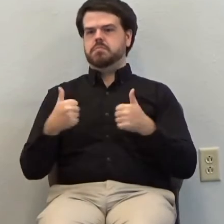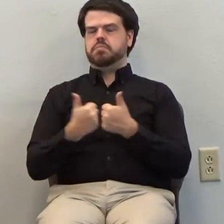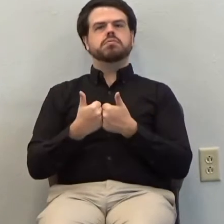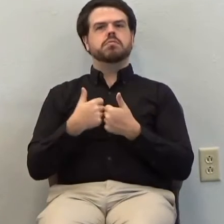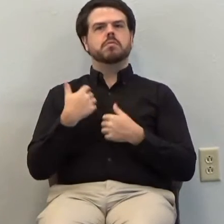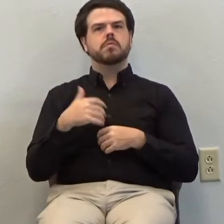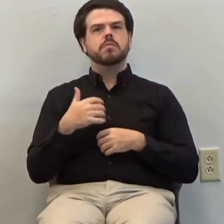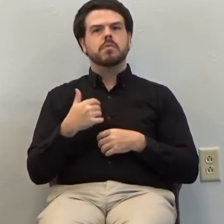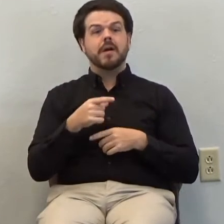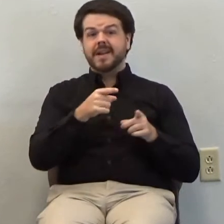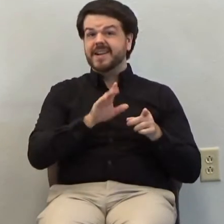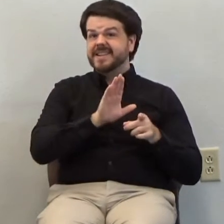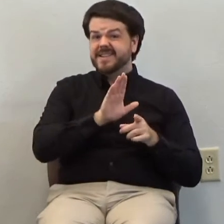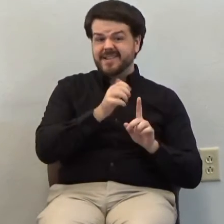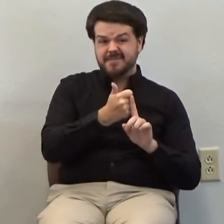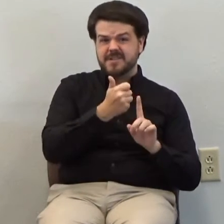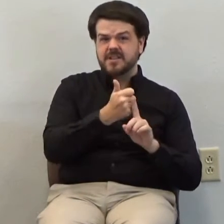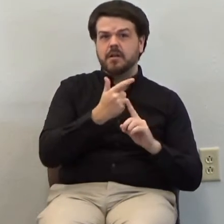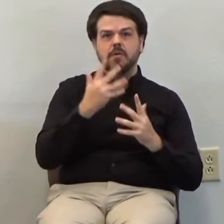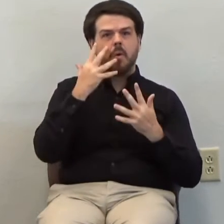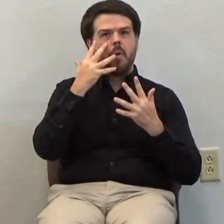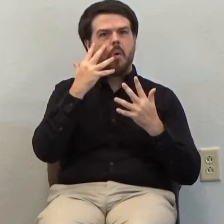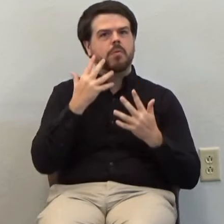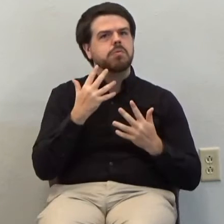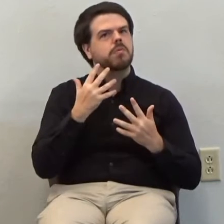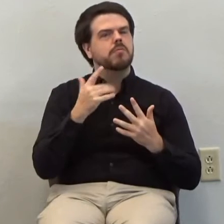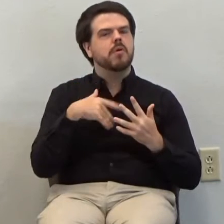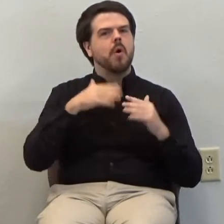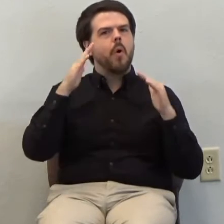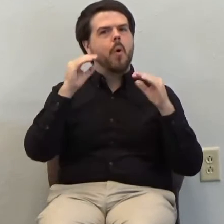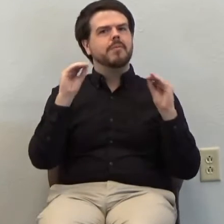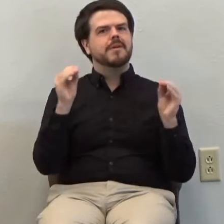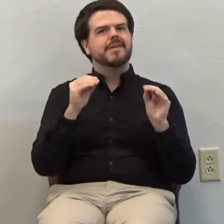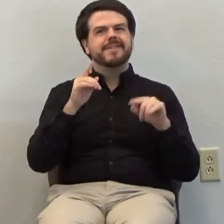hopelessness, which it did, because we can't know everything.